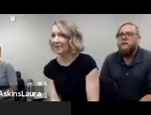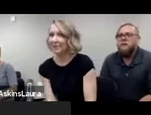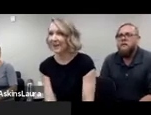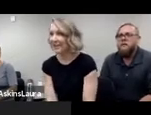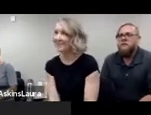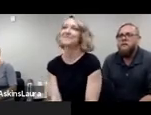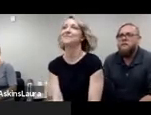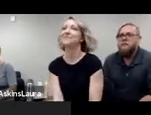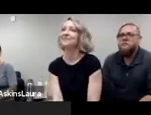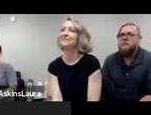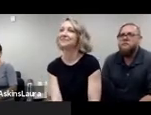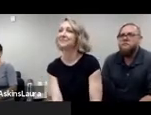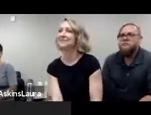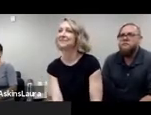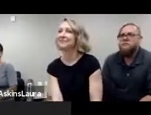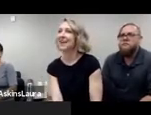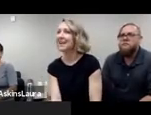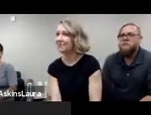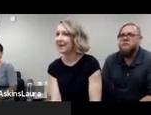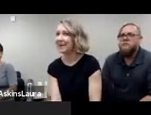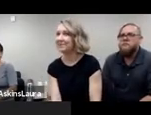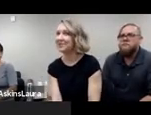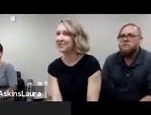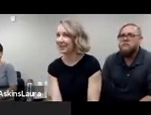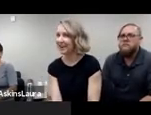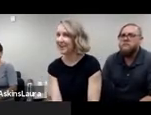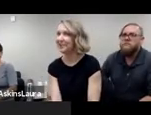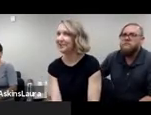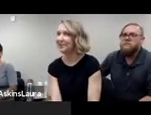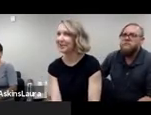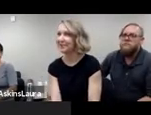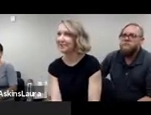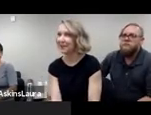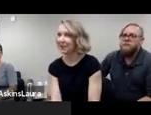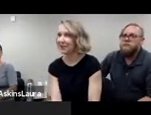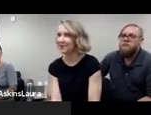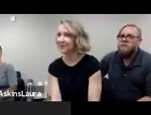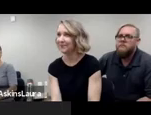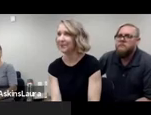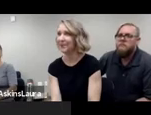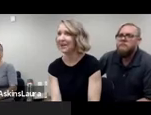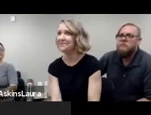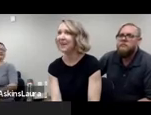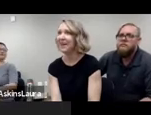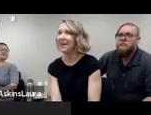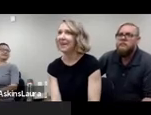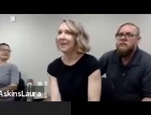Hello, everyone. Again, my name is Sherry, Sherry Farina.